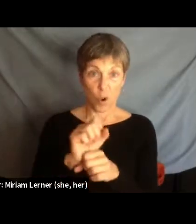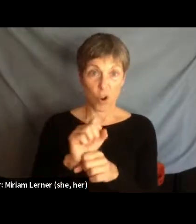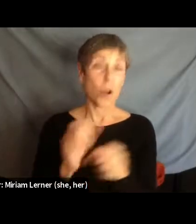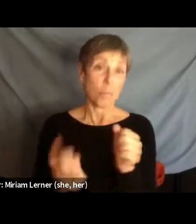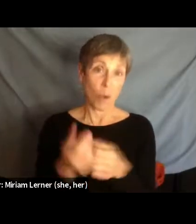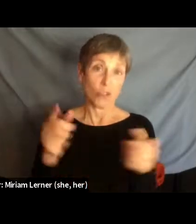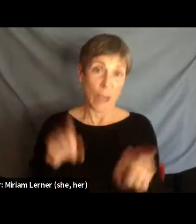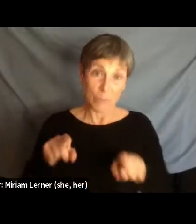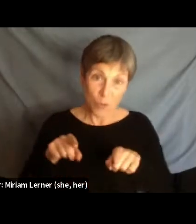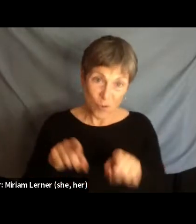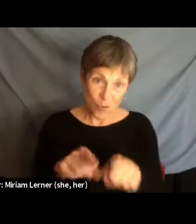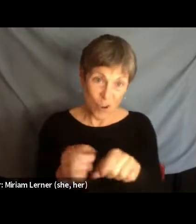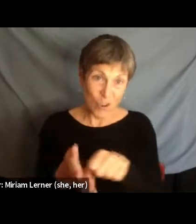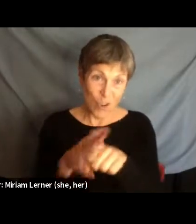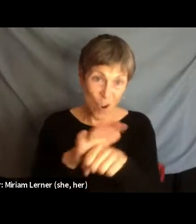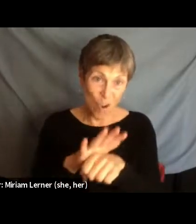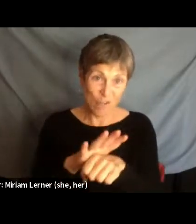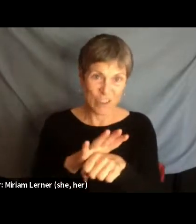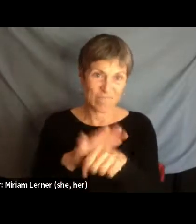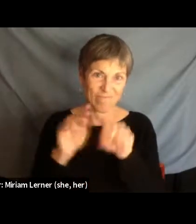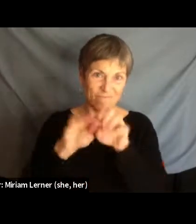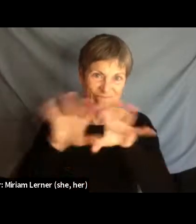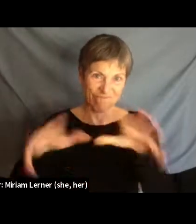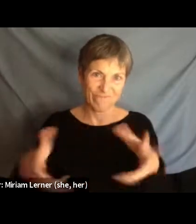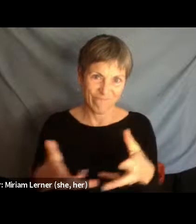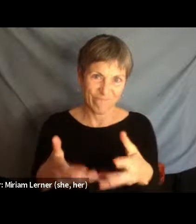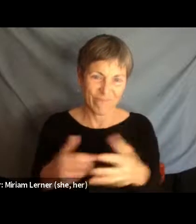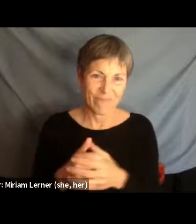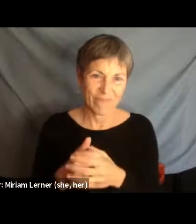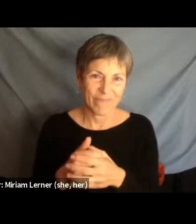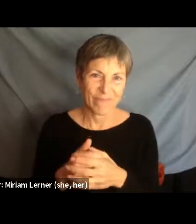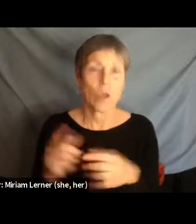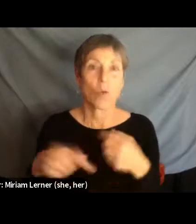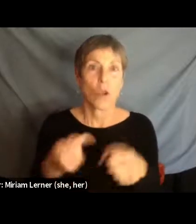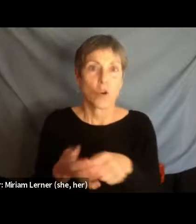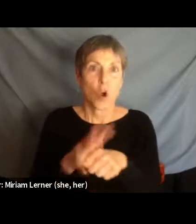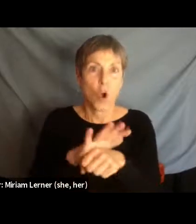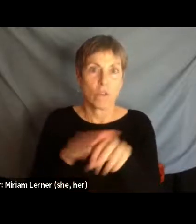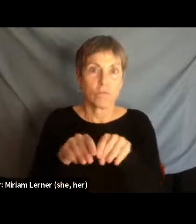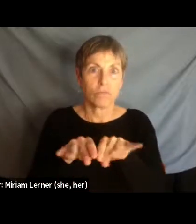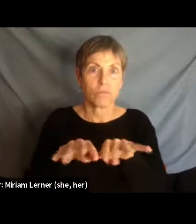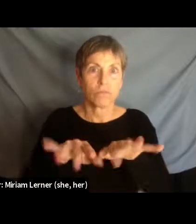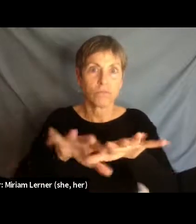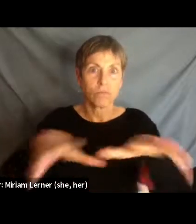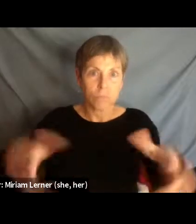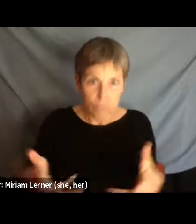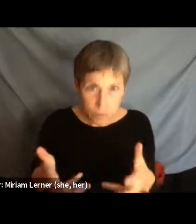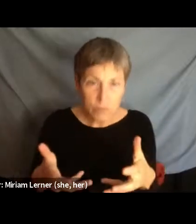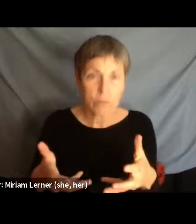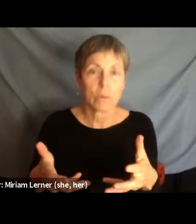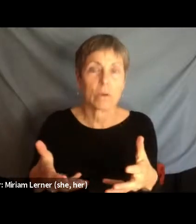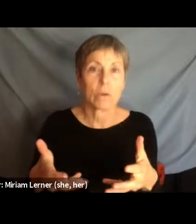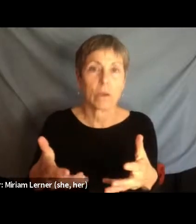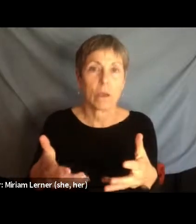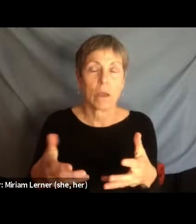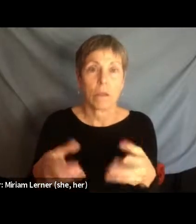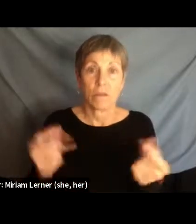pandemic. And when COVID became a pandemic, it was followed by a national